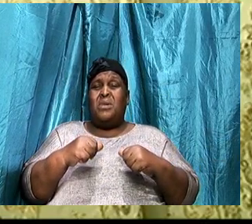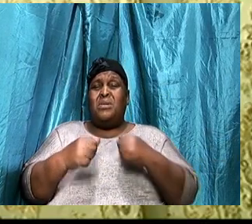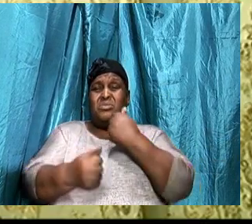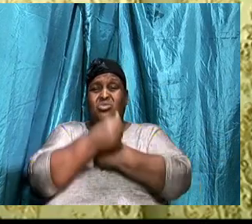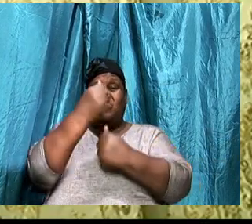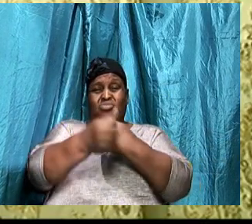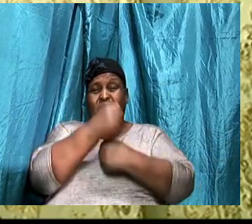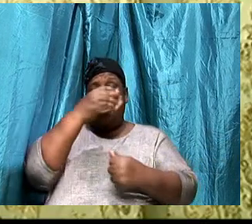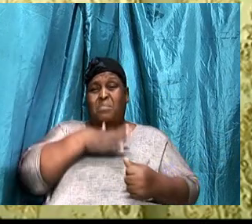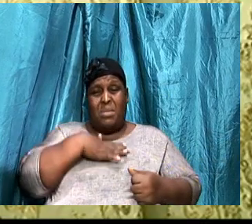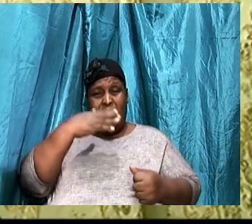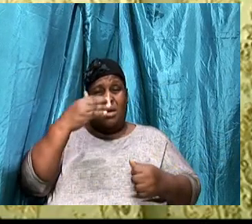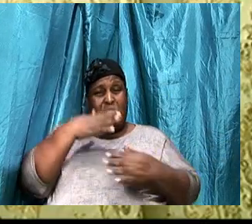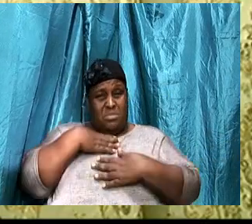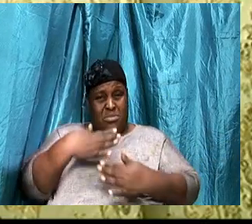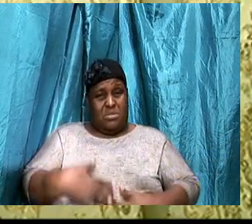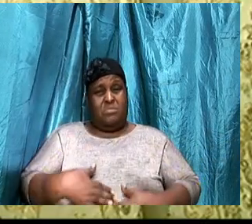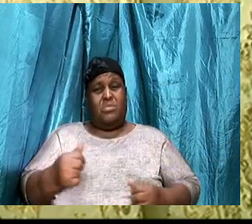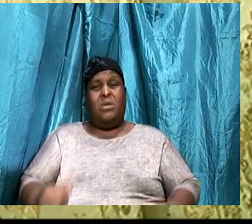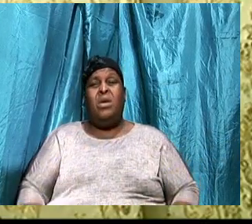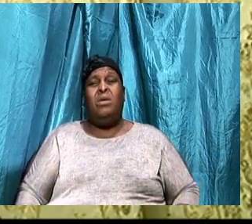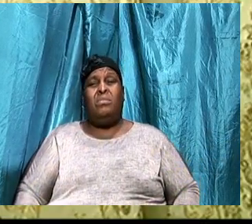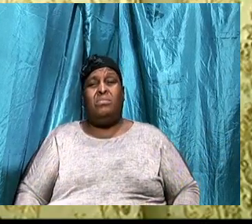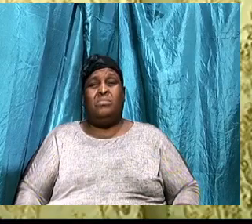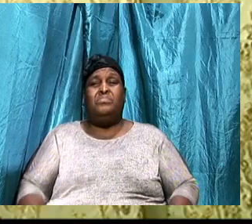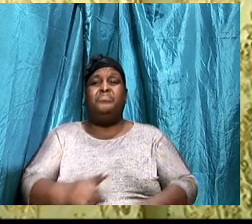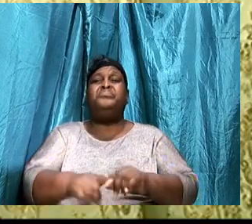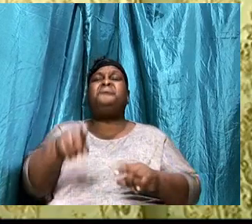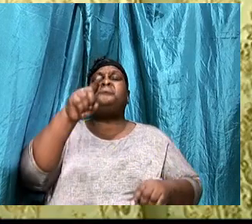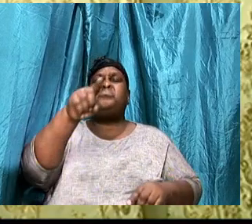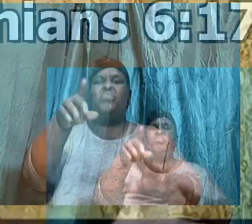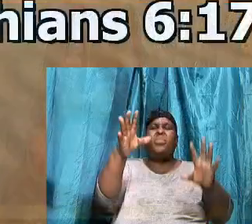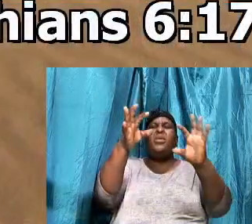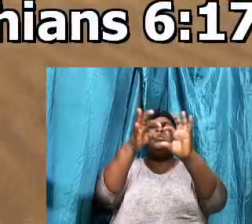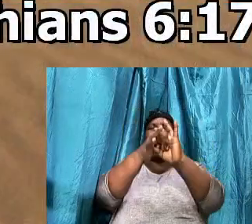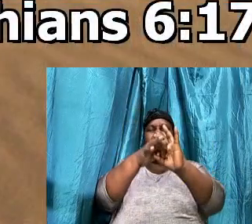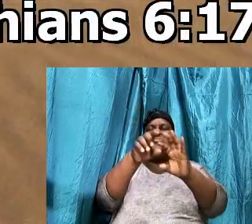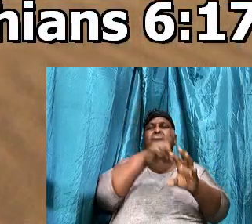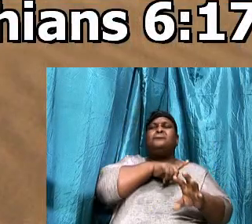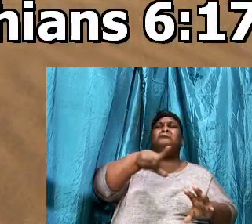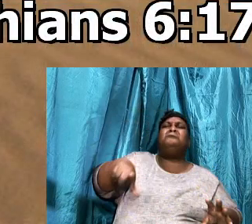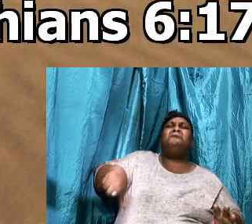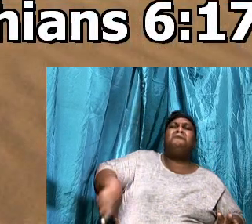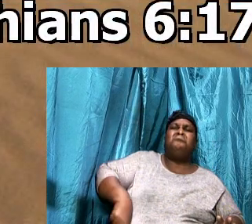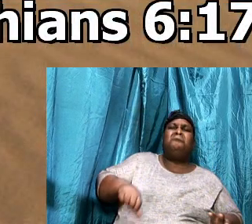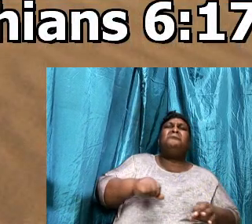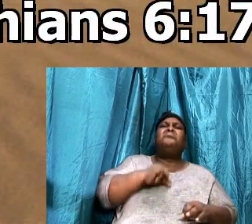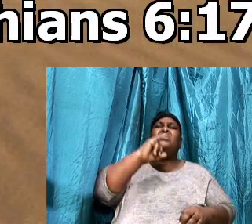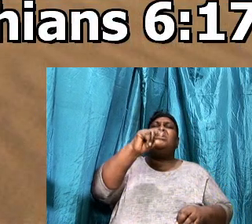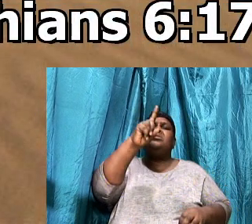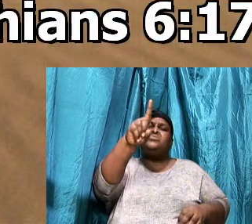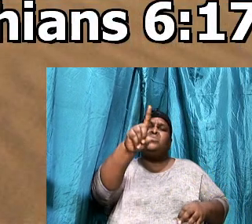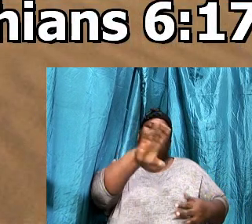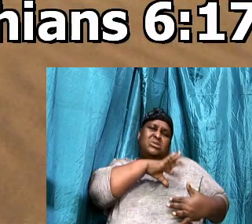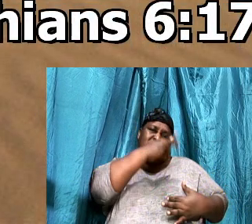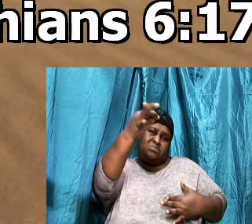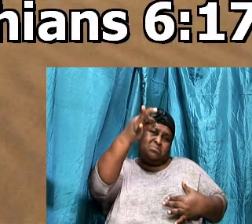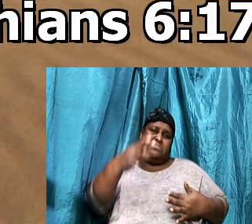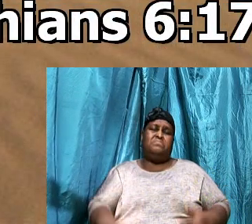Let us look at the scripture, But he that is joined unto the Lord, Is one spirit,